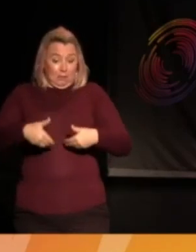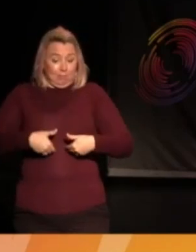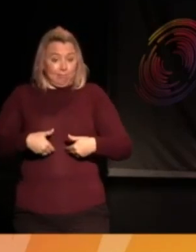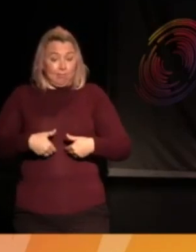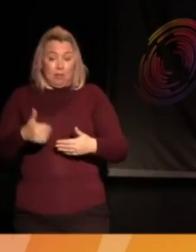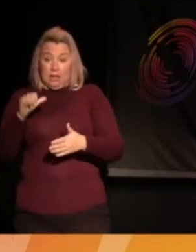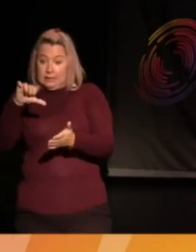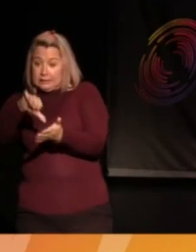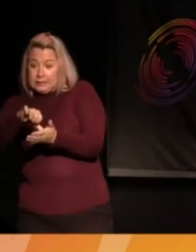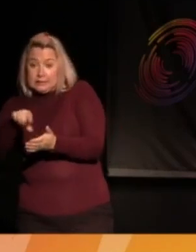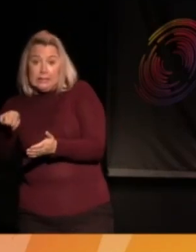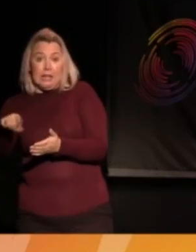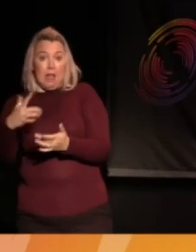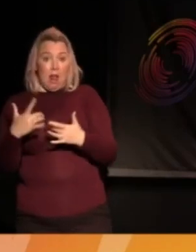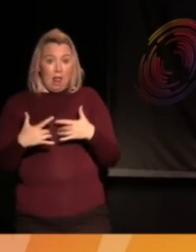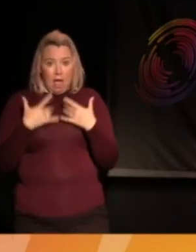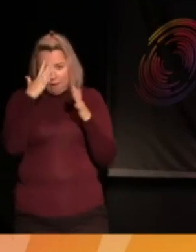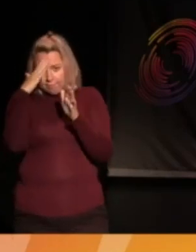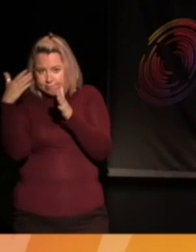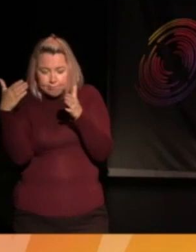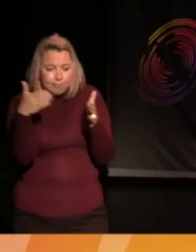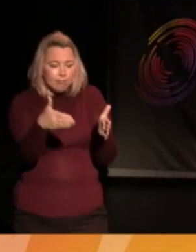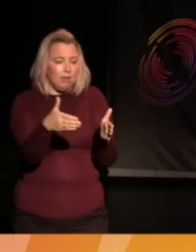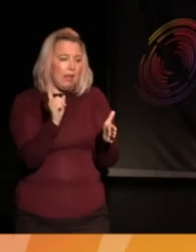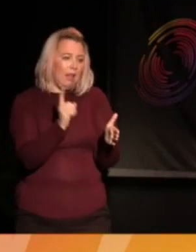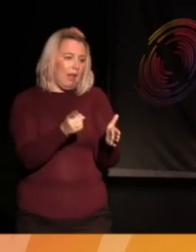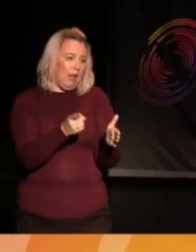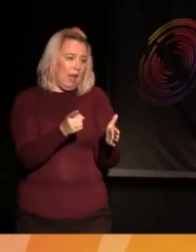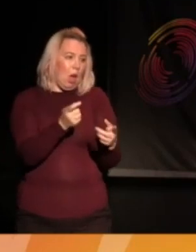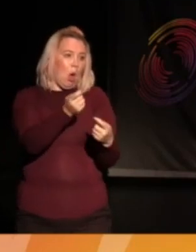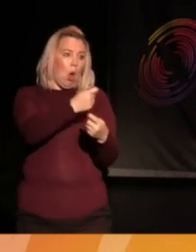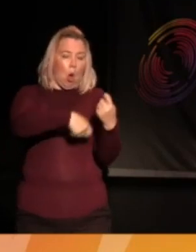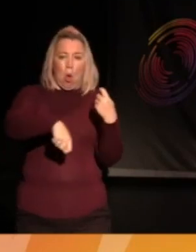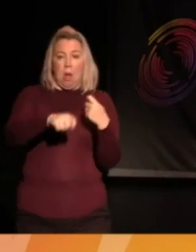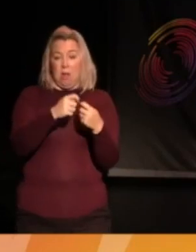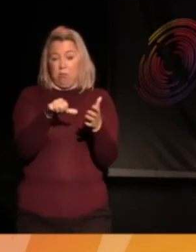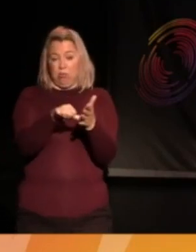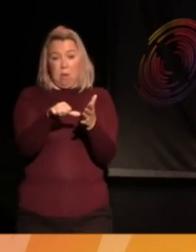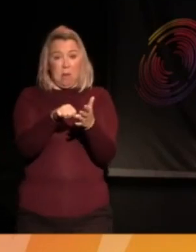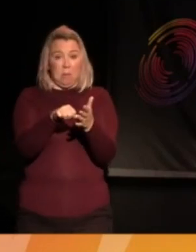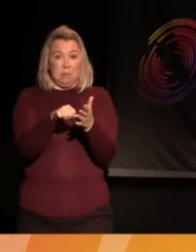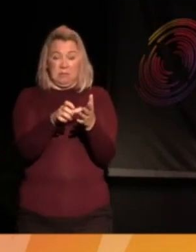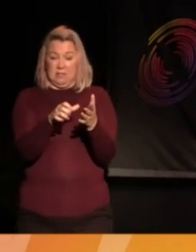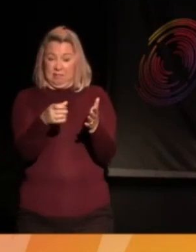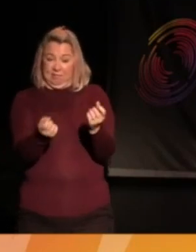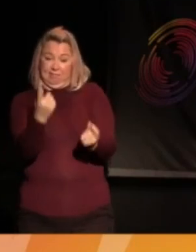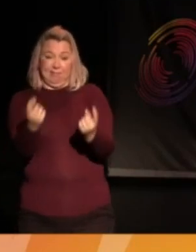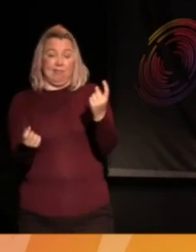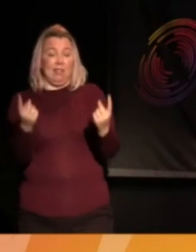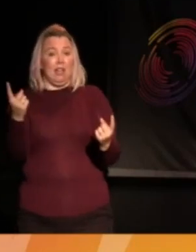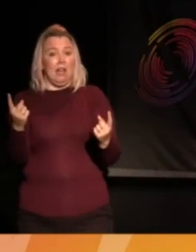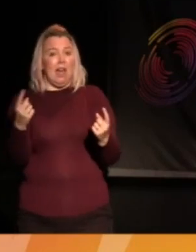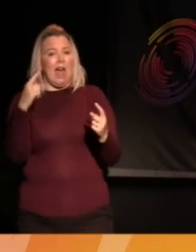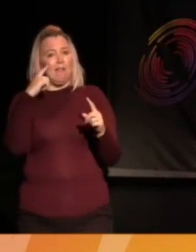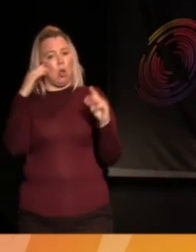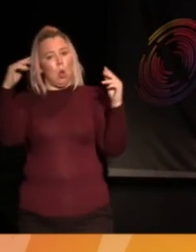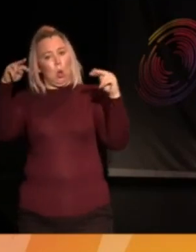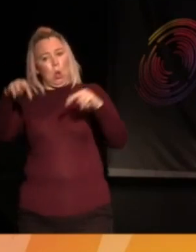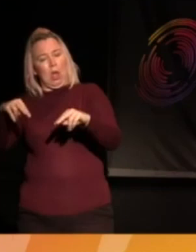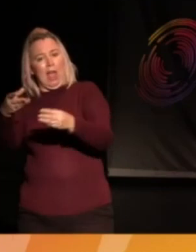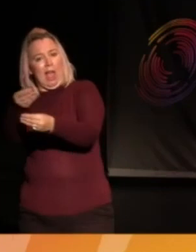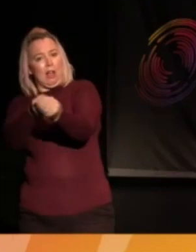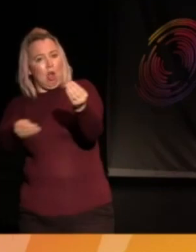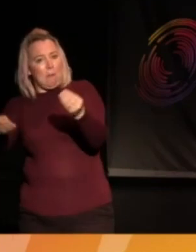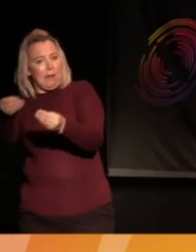cities and our lives are directed towards that, then we're always going to have these problems. So we have to look at the economic side of it, right?